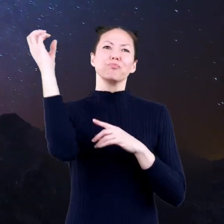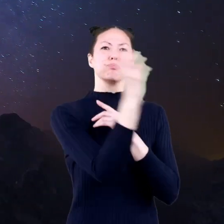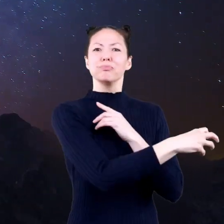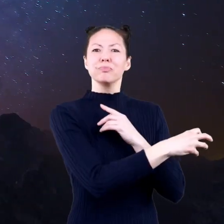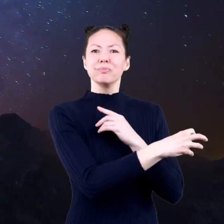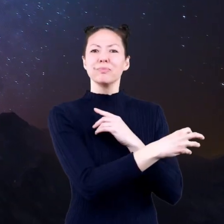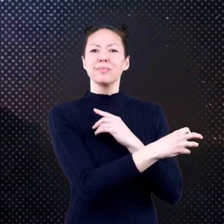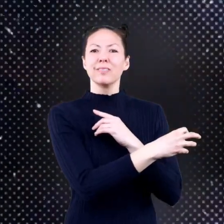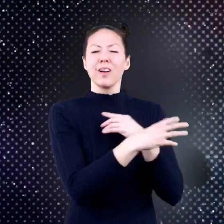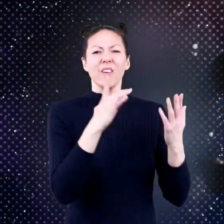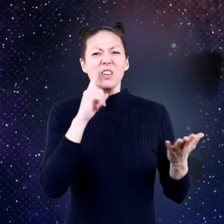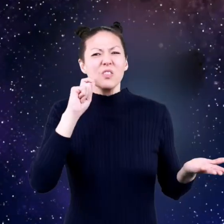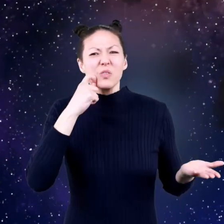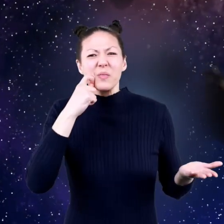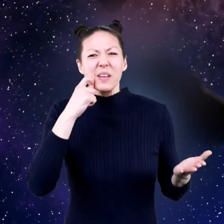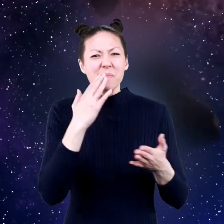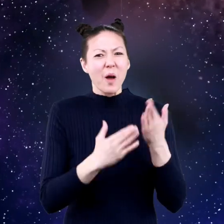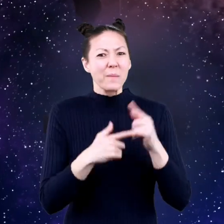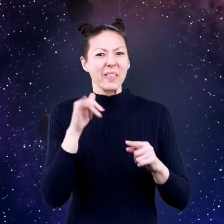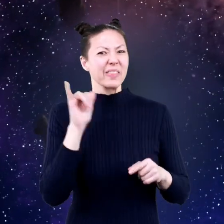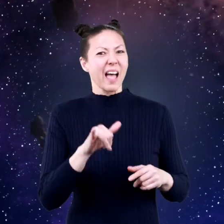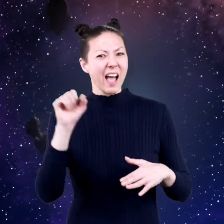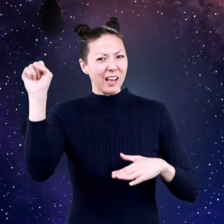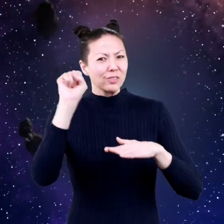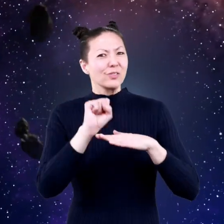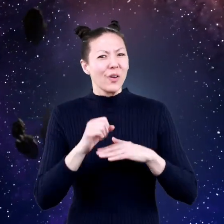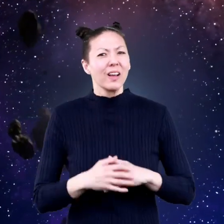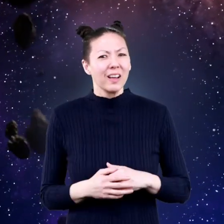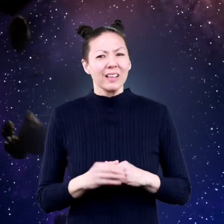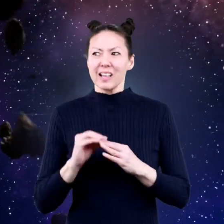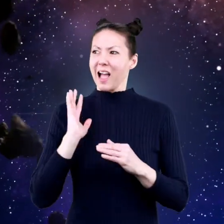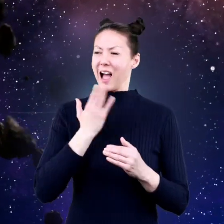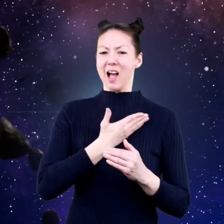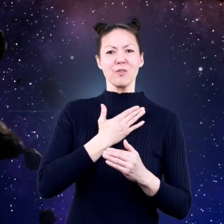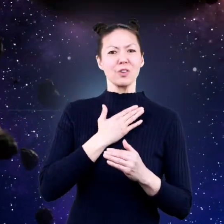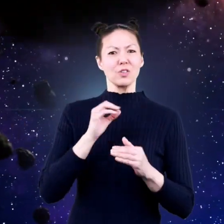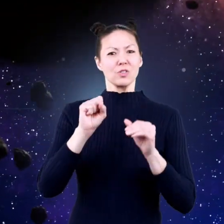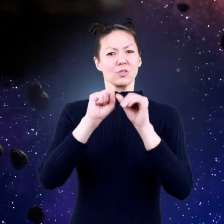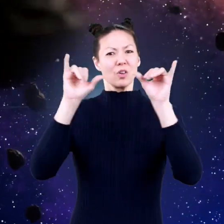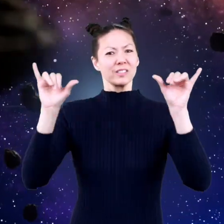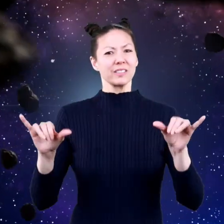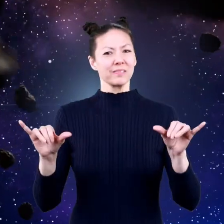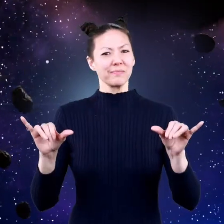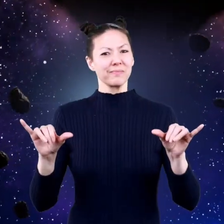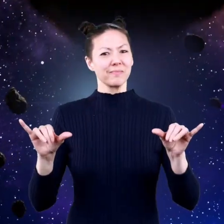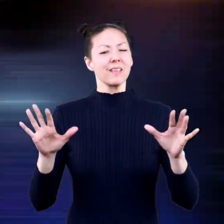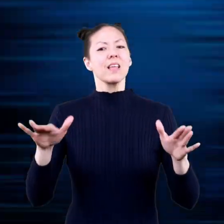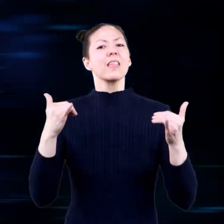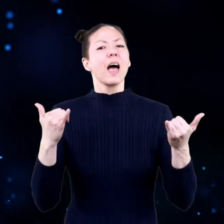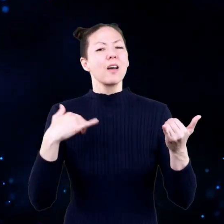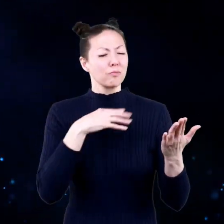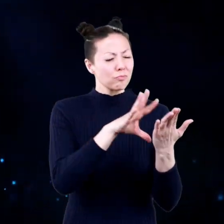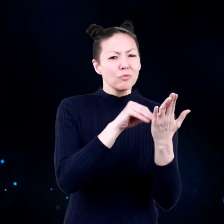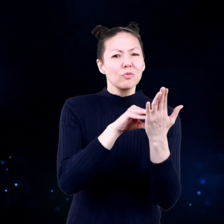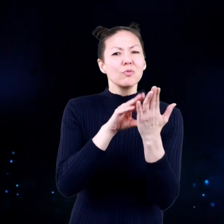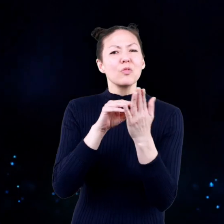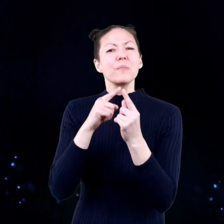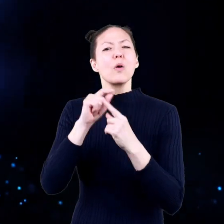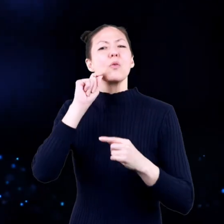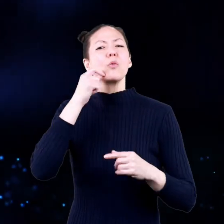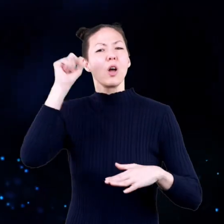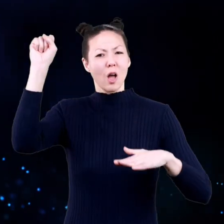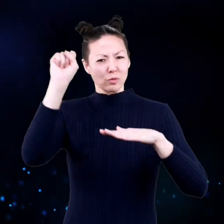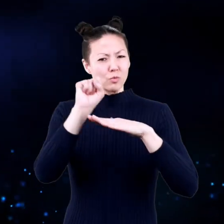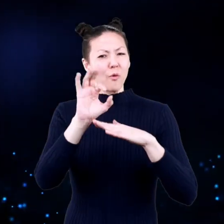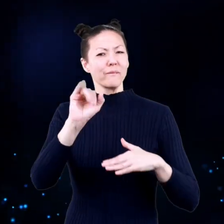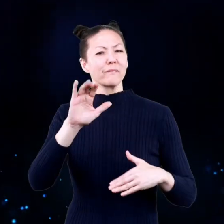as one passes by, asteroids are a pretty incredible part of our solar system. Now that we've learned some